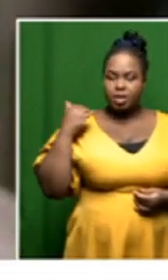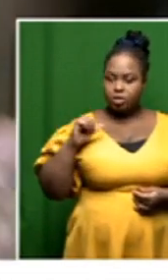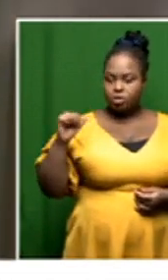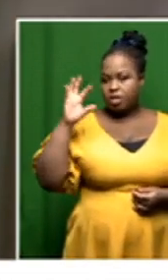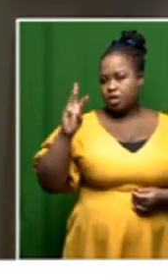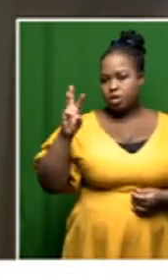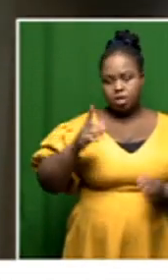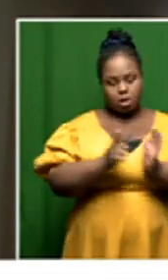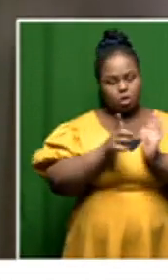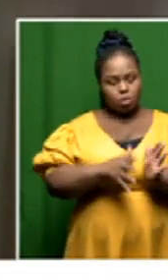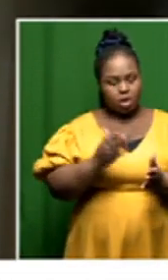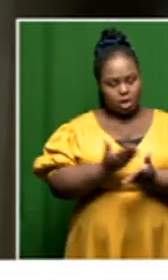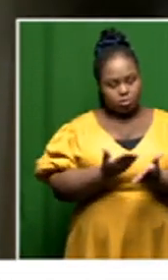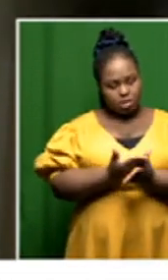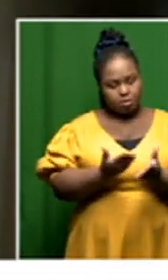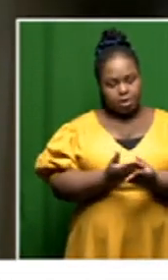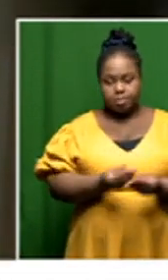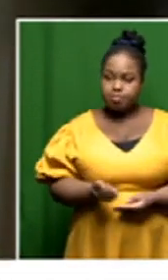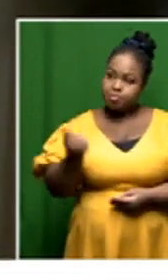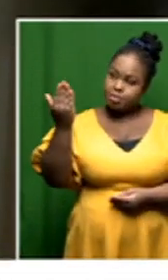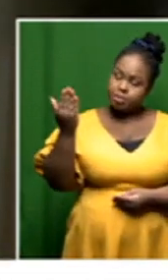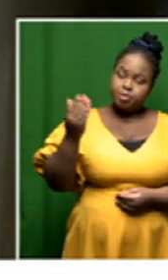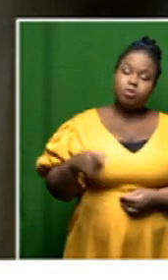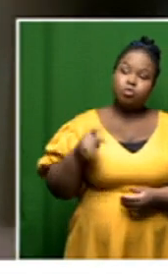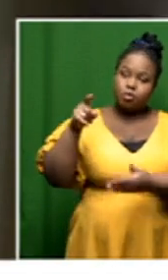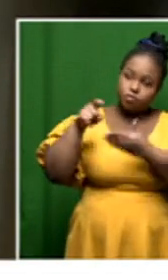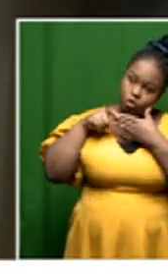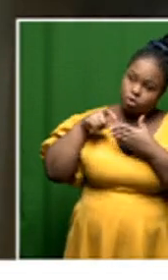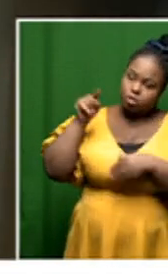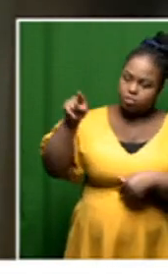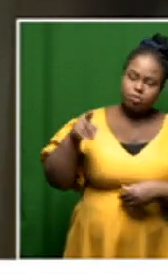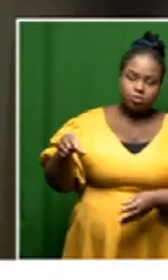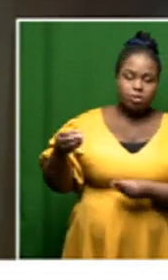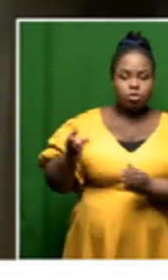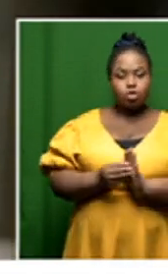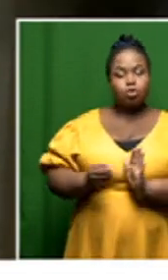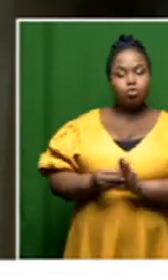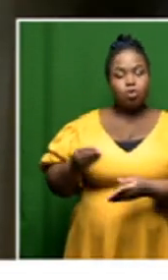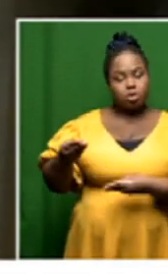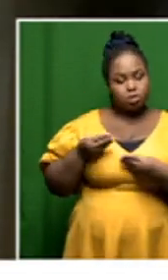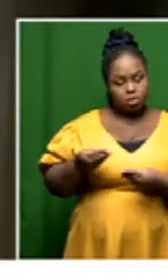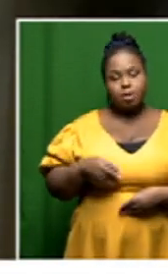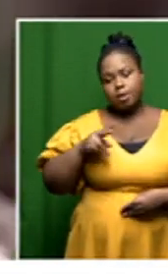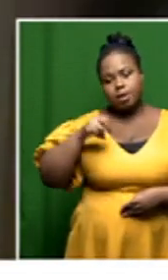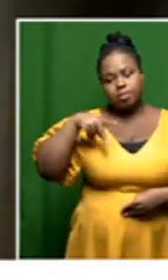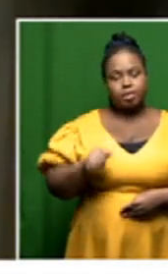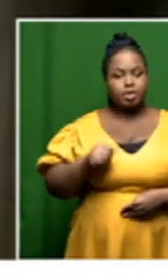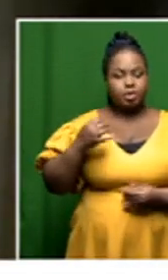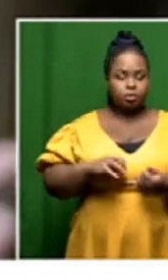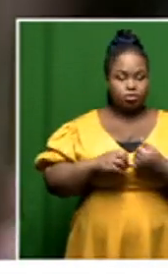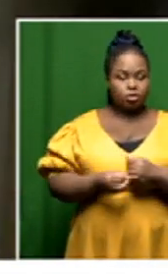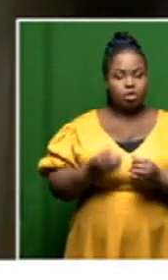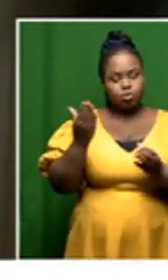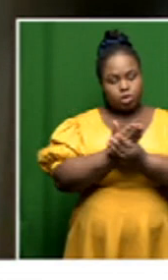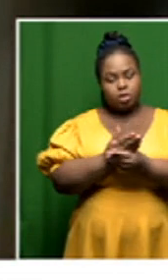thursday our lawyers had to file yet another application to compel them to release the record so the npa is trying to stall this